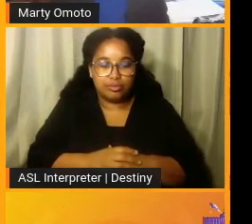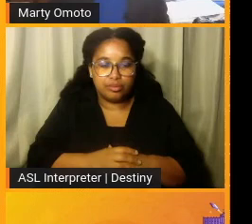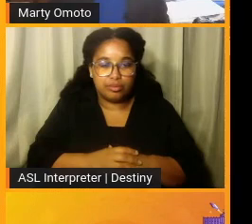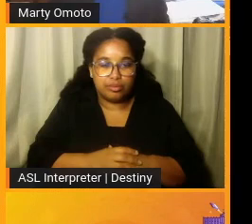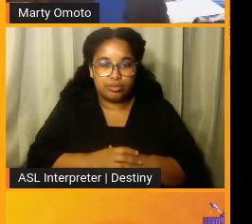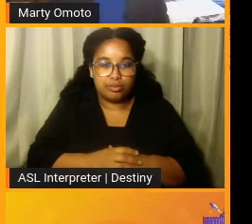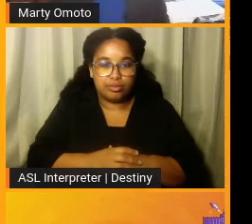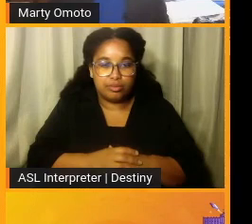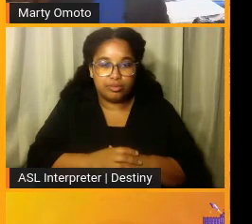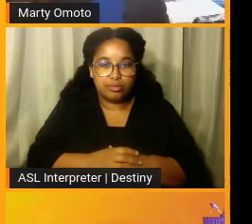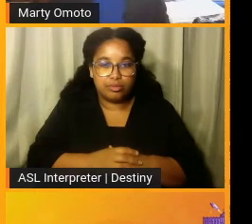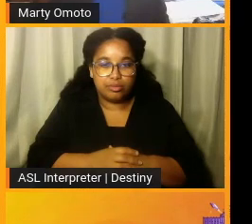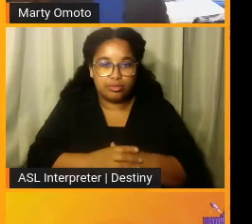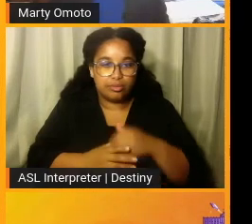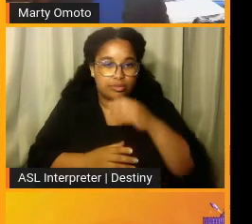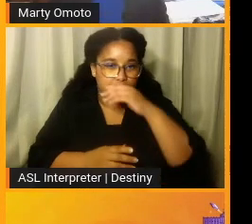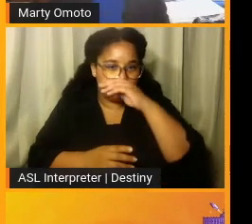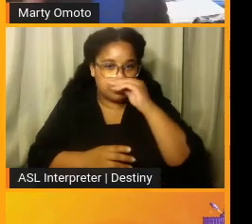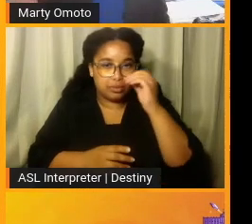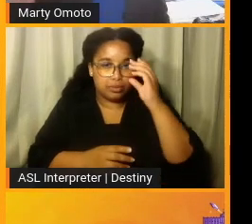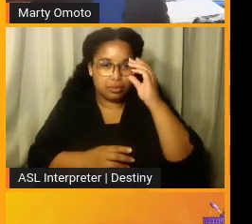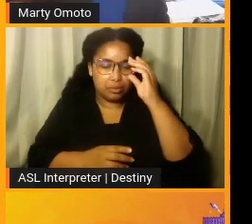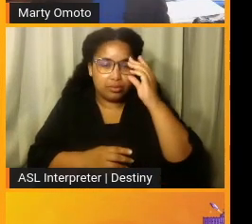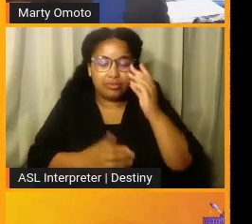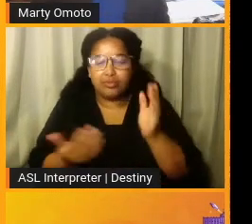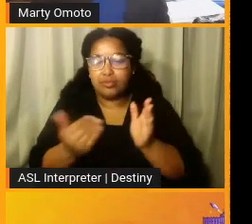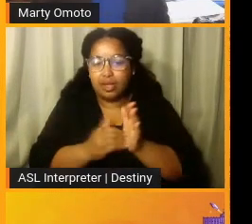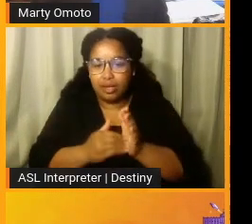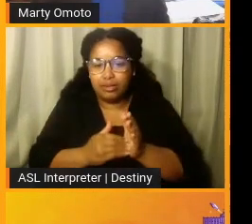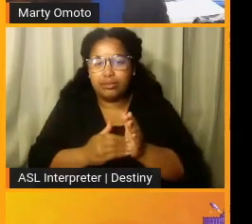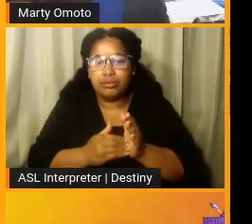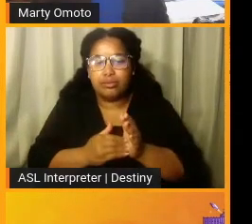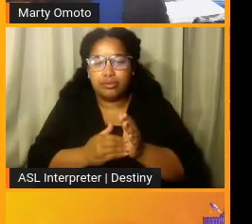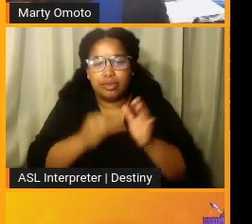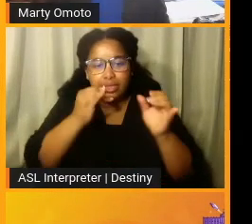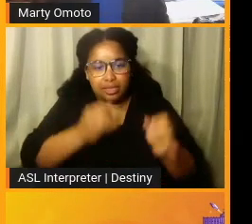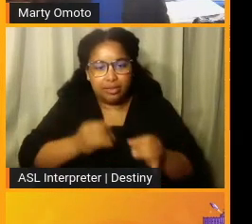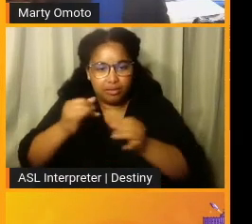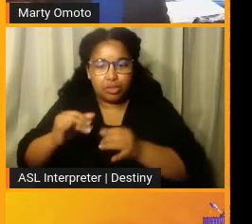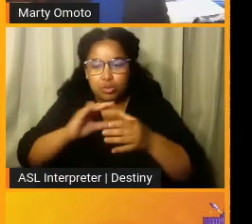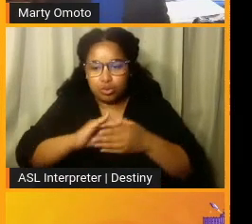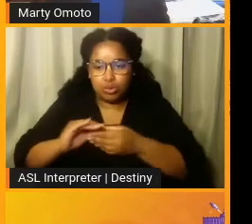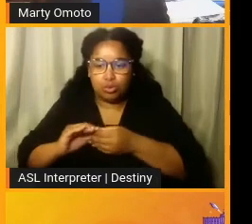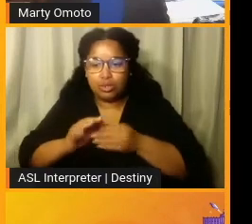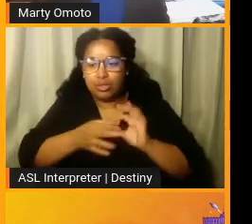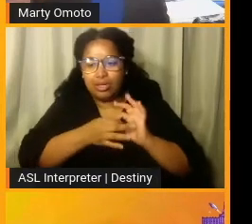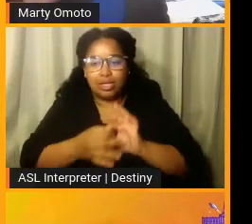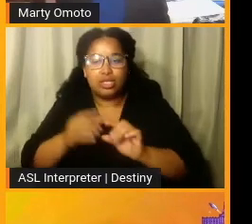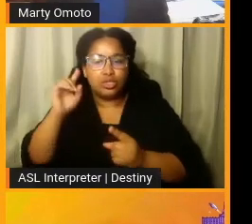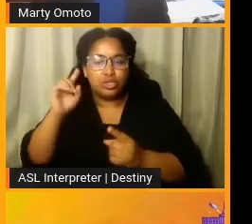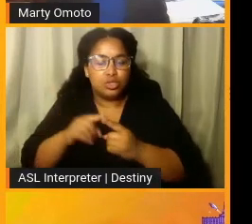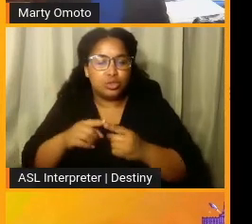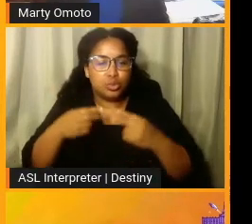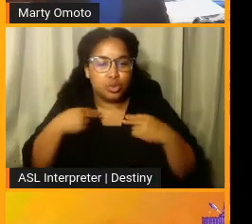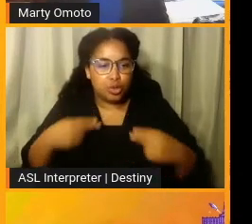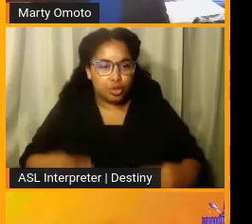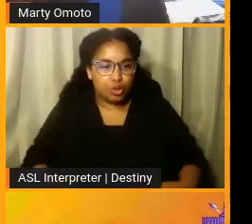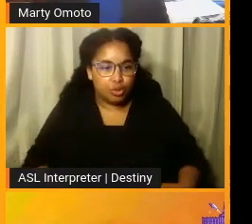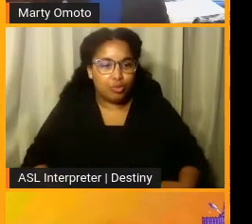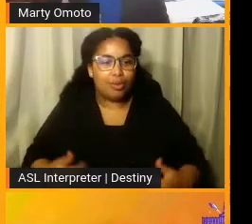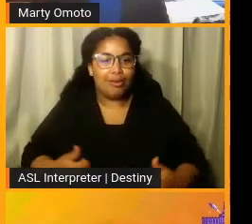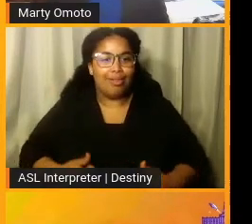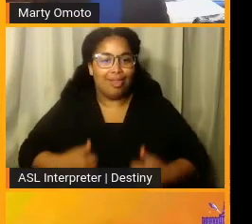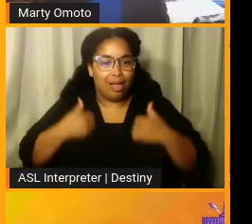Next. Thank you. And again, our individual stories are connected to human lives,